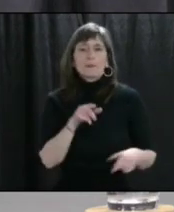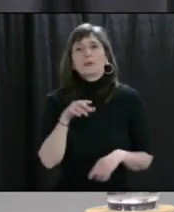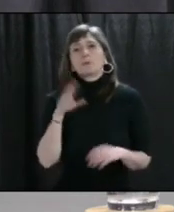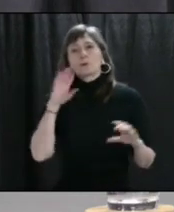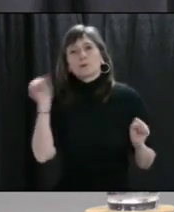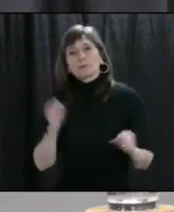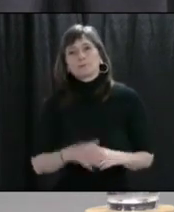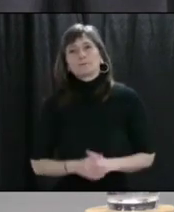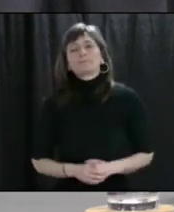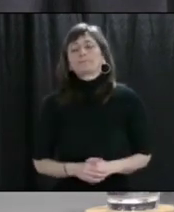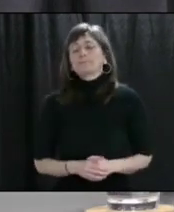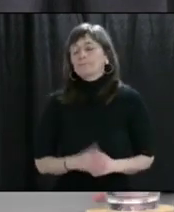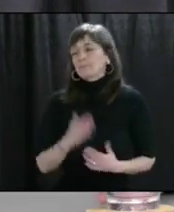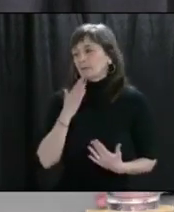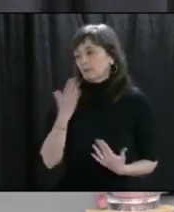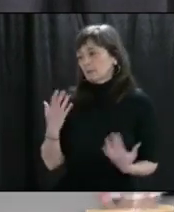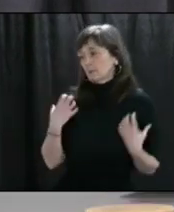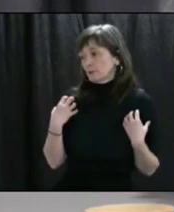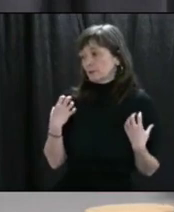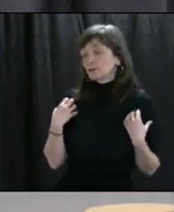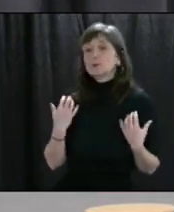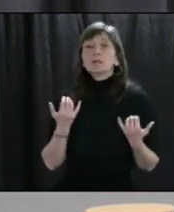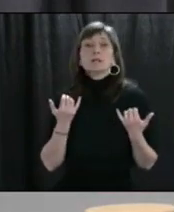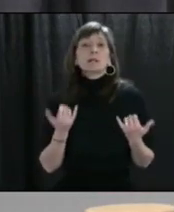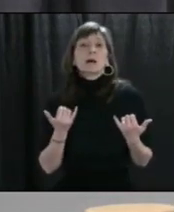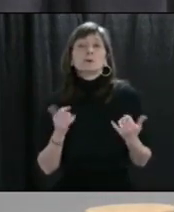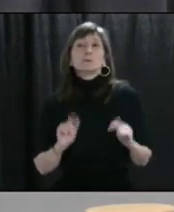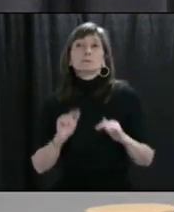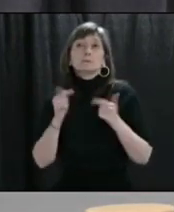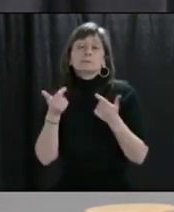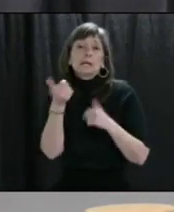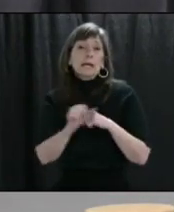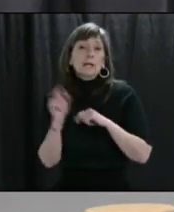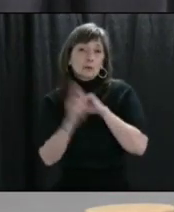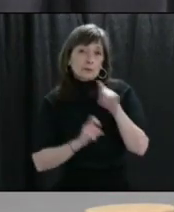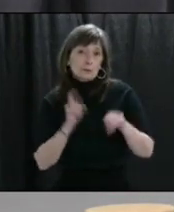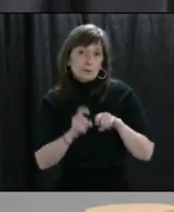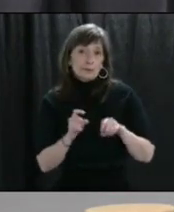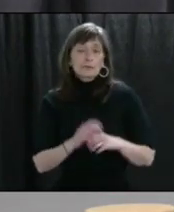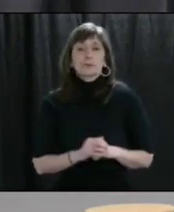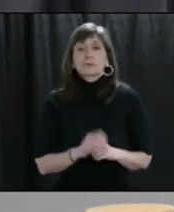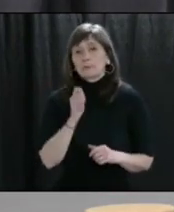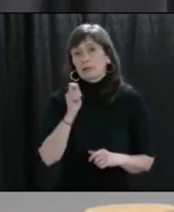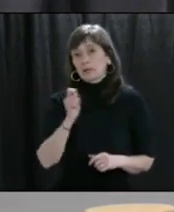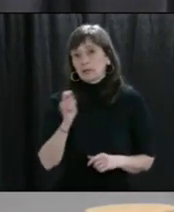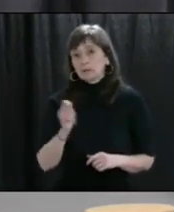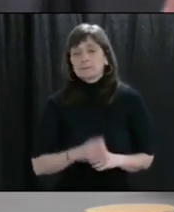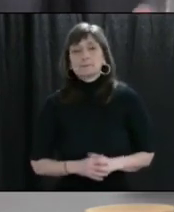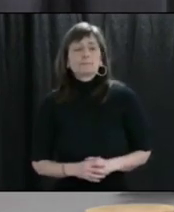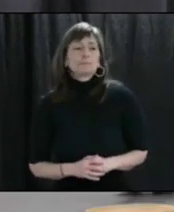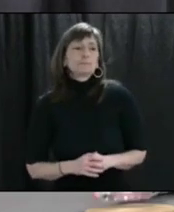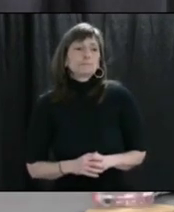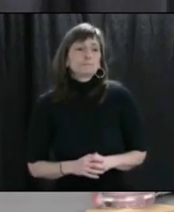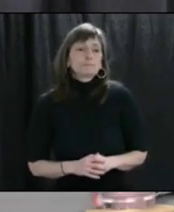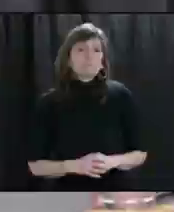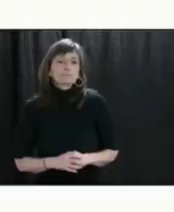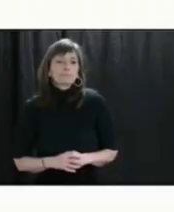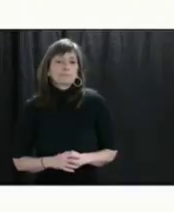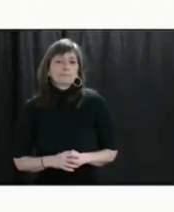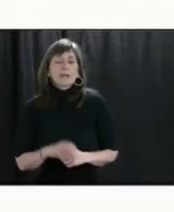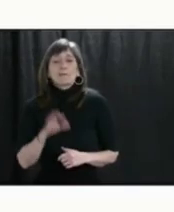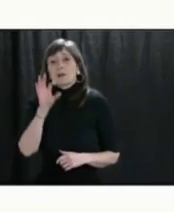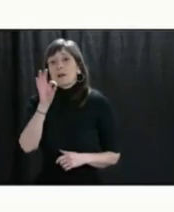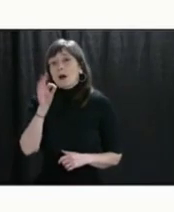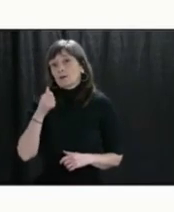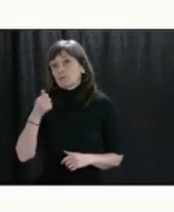Thank you, Minister Hagee. We now turn it over to questions from the media. For the benefit of our speakers, we have nine